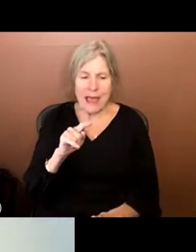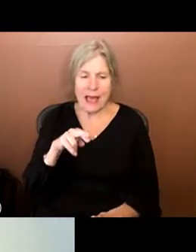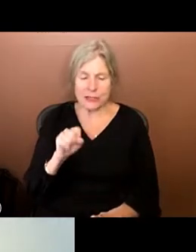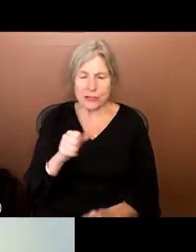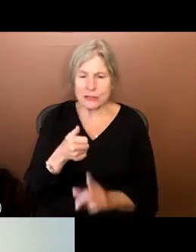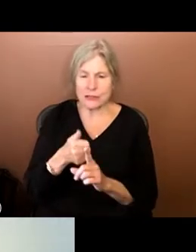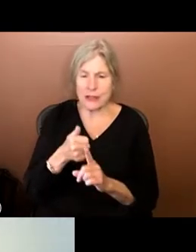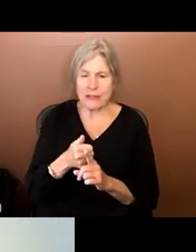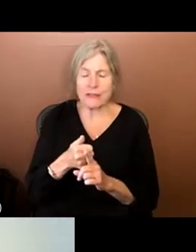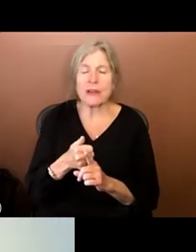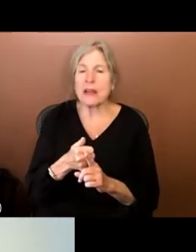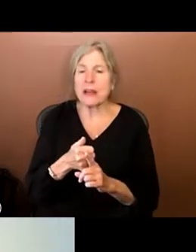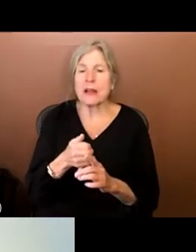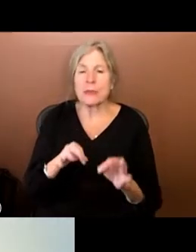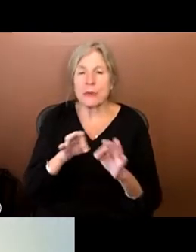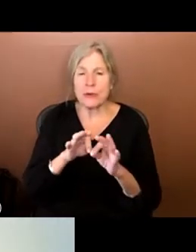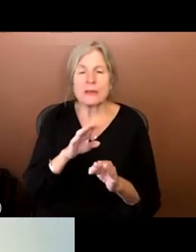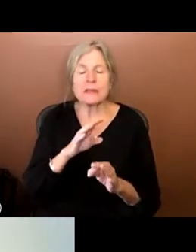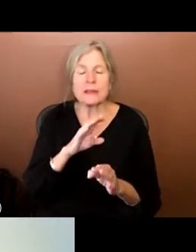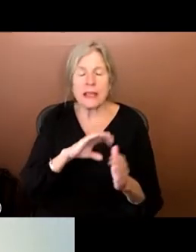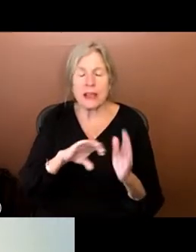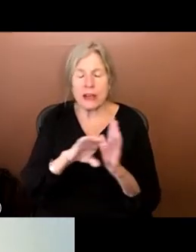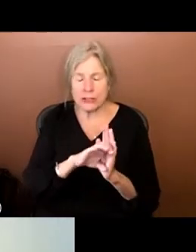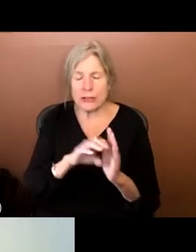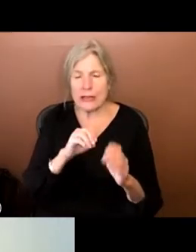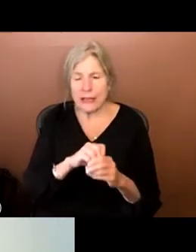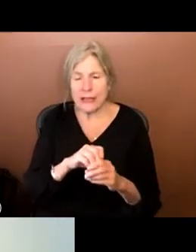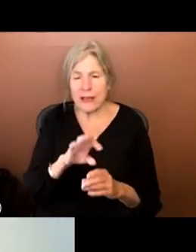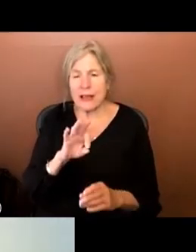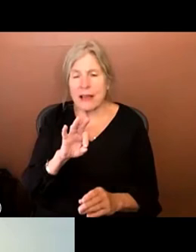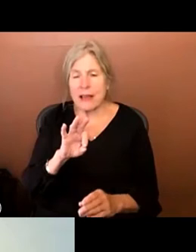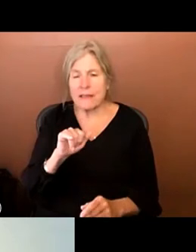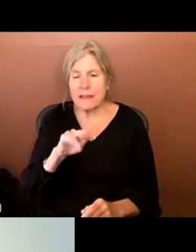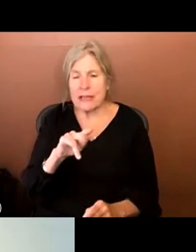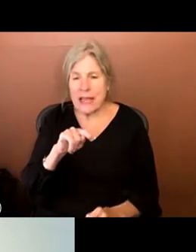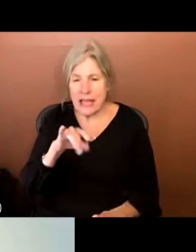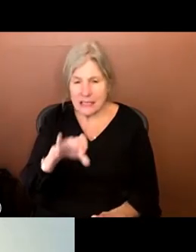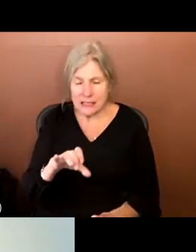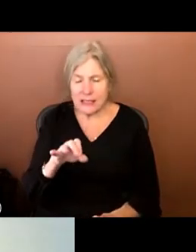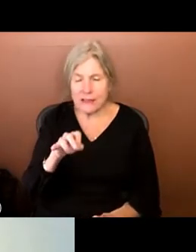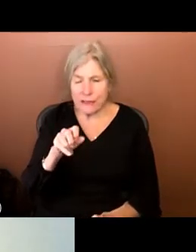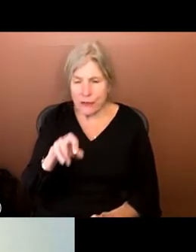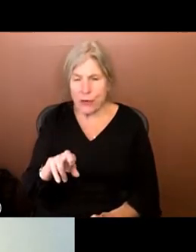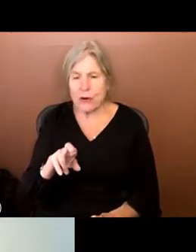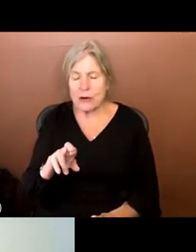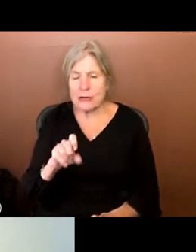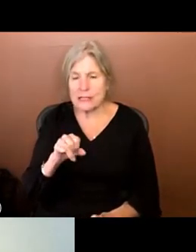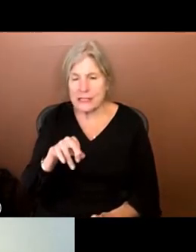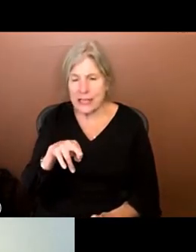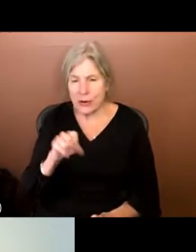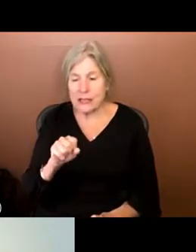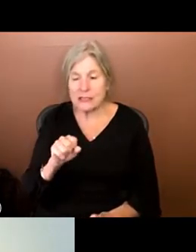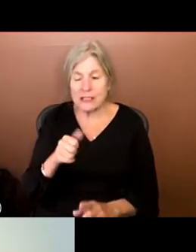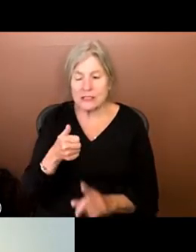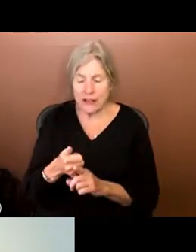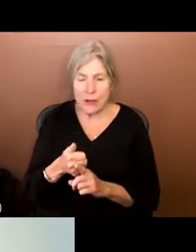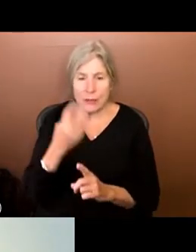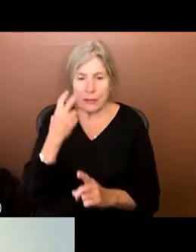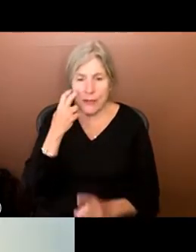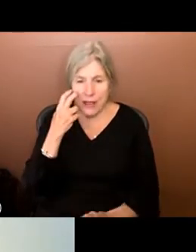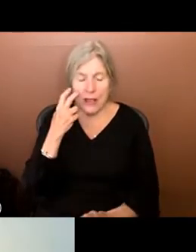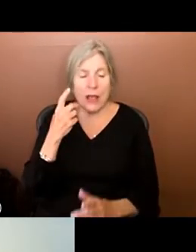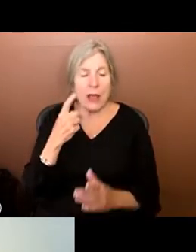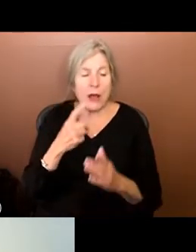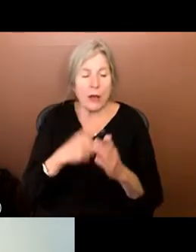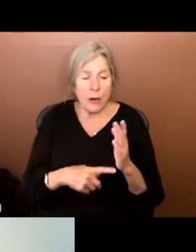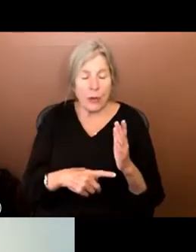prominent character in the Fantastic Four series, who happens to be blind. And what comes through in the depiction of this character